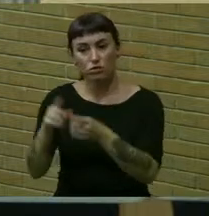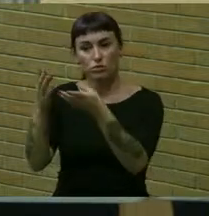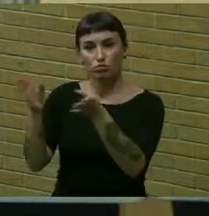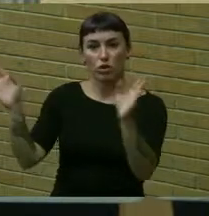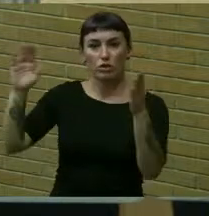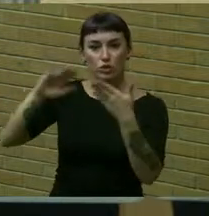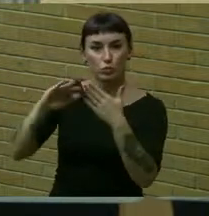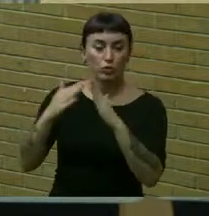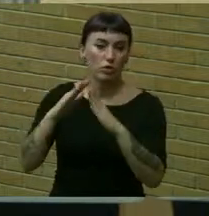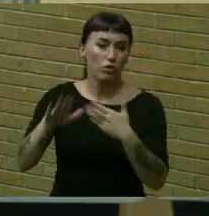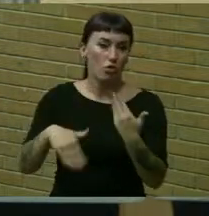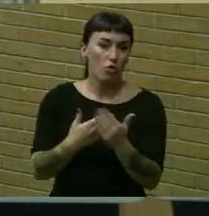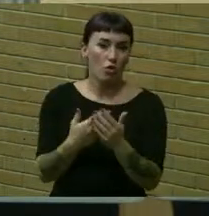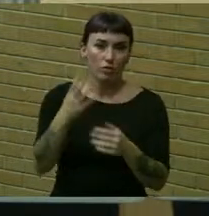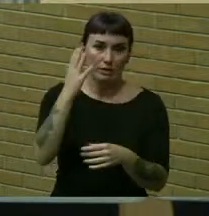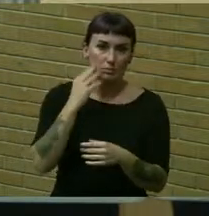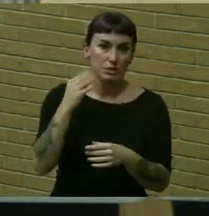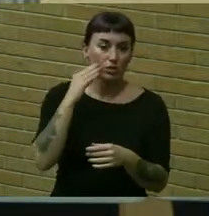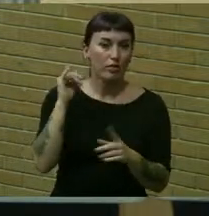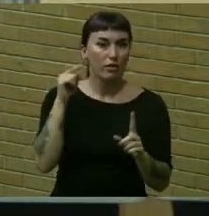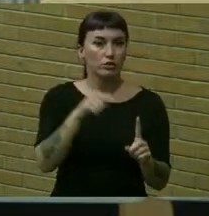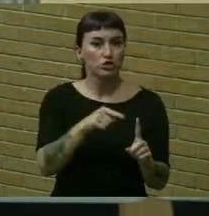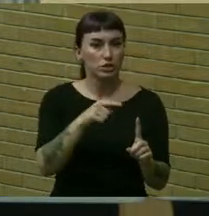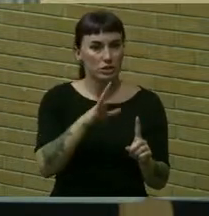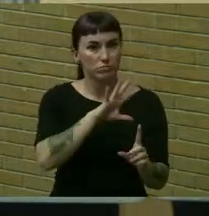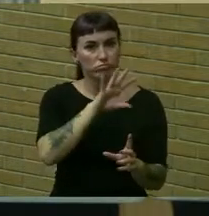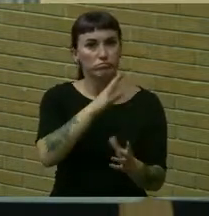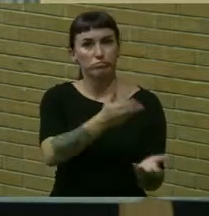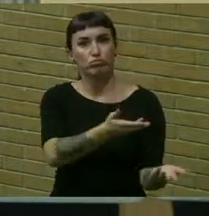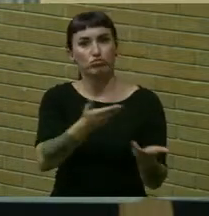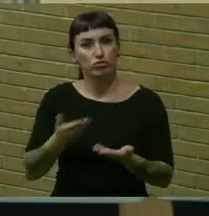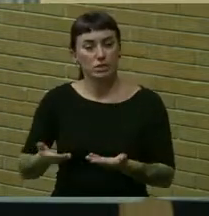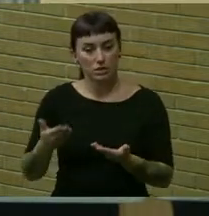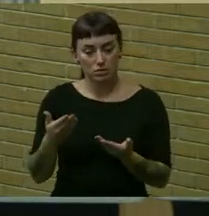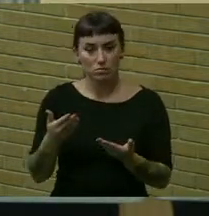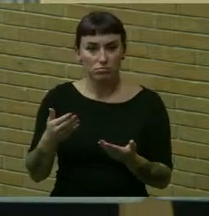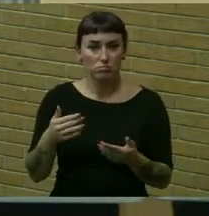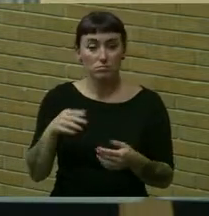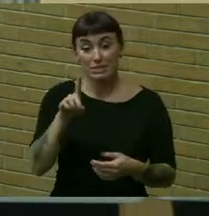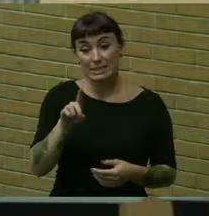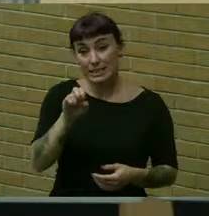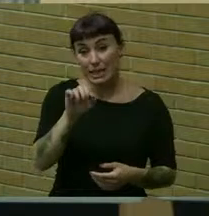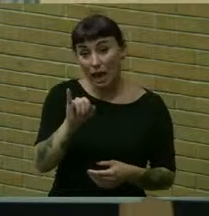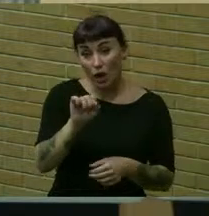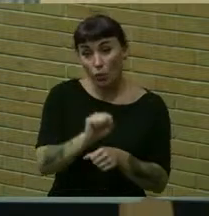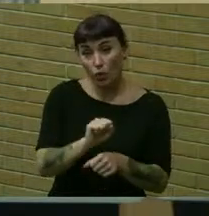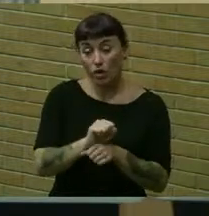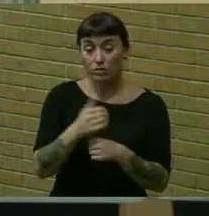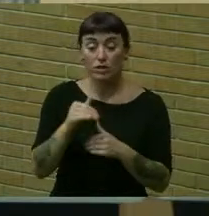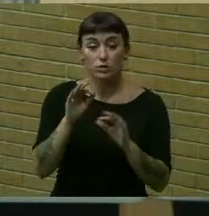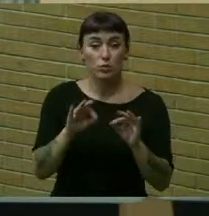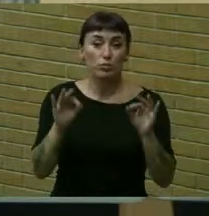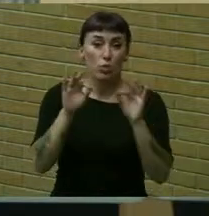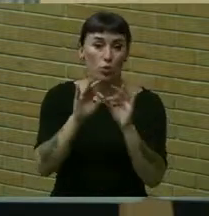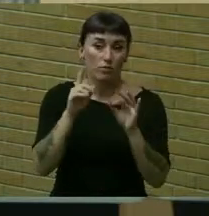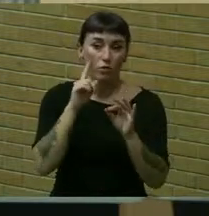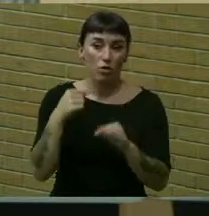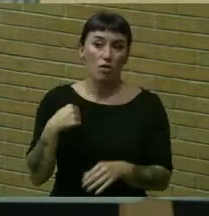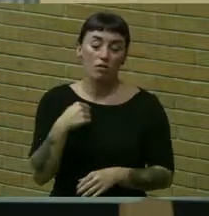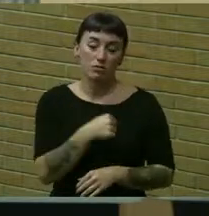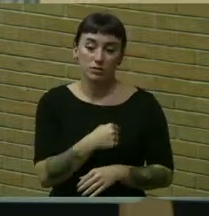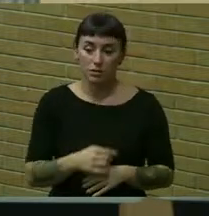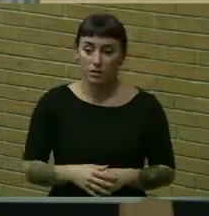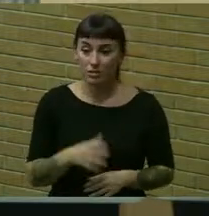community and all the experience that she brings to the dei work that is so important to us